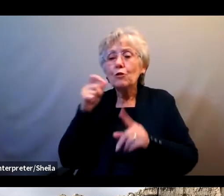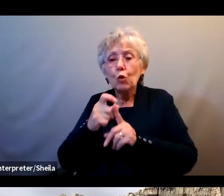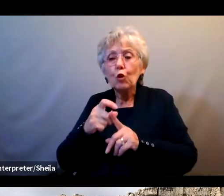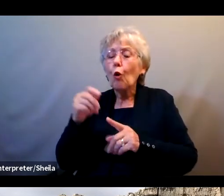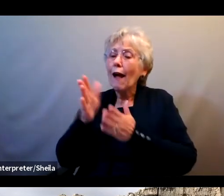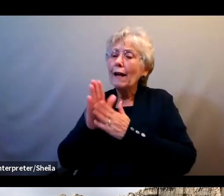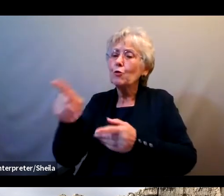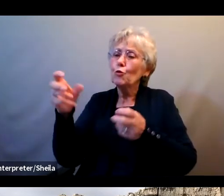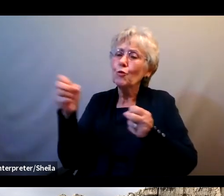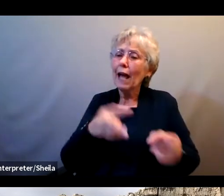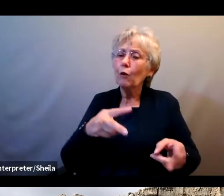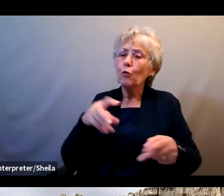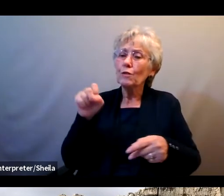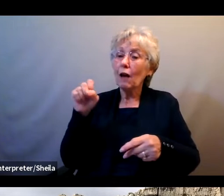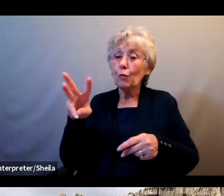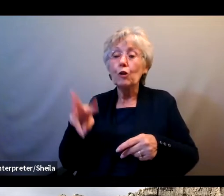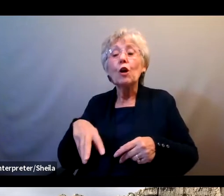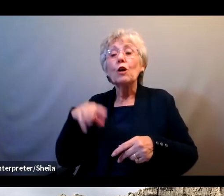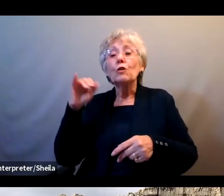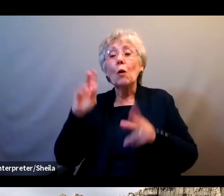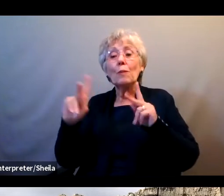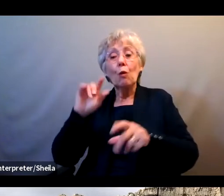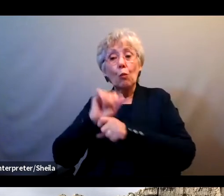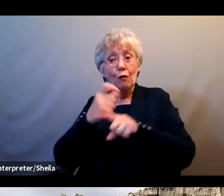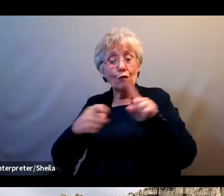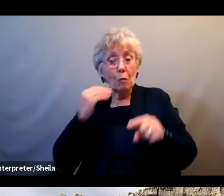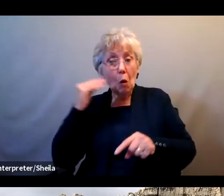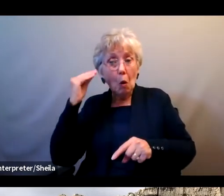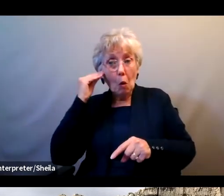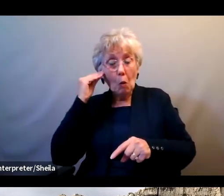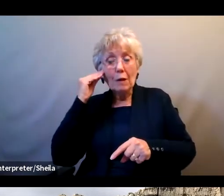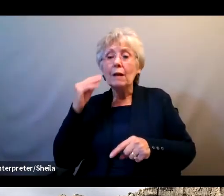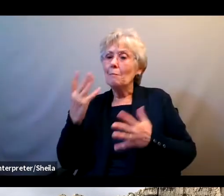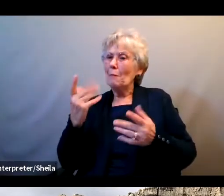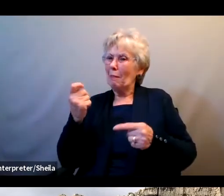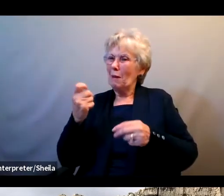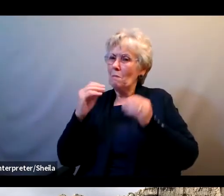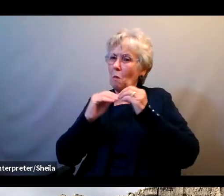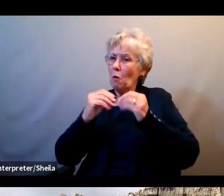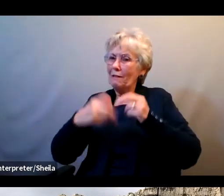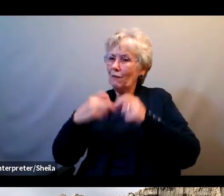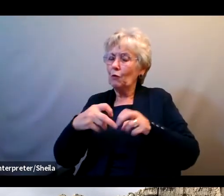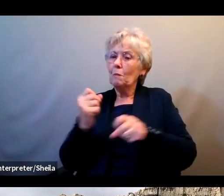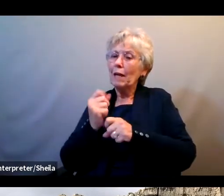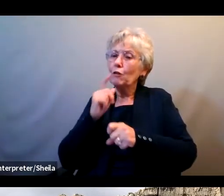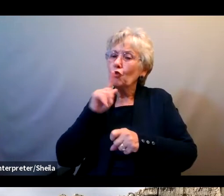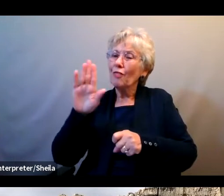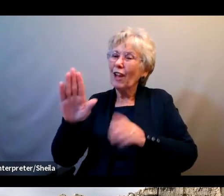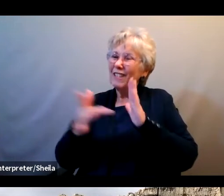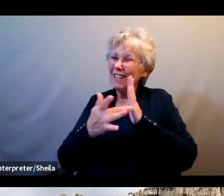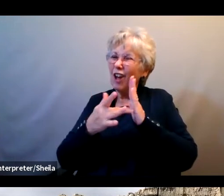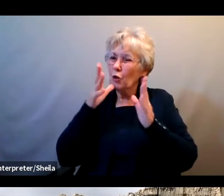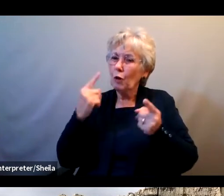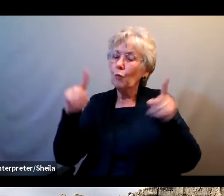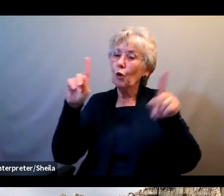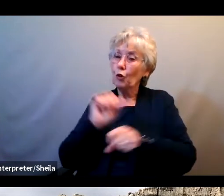So with people working from home, there may be additional hurdles to making sure that all this technology works and maybe your